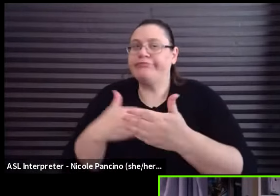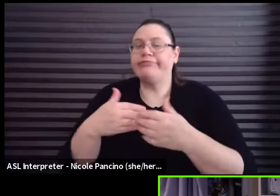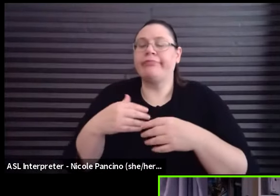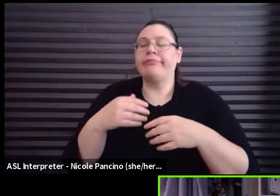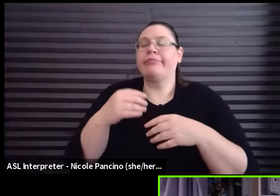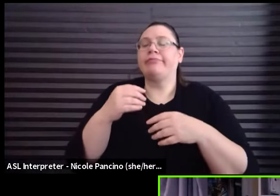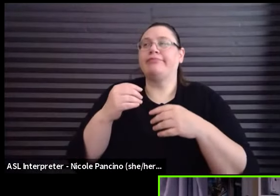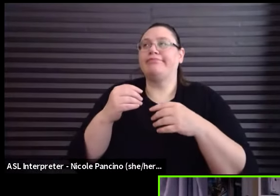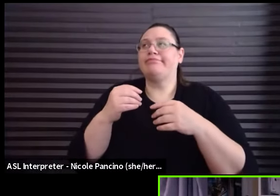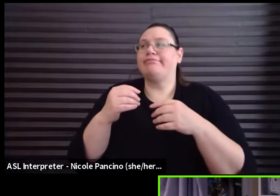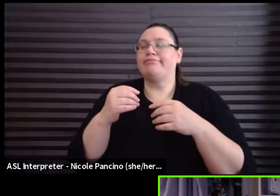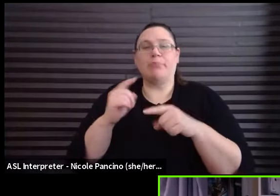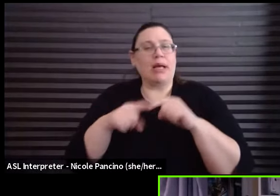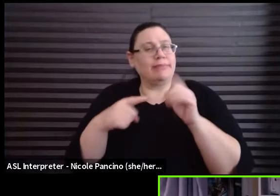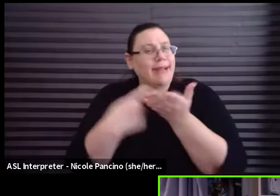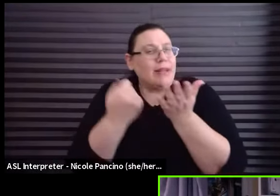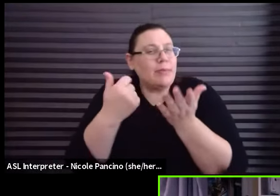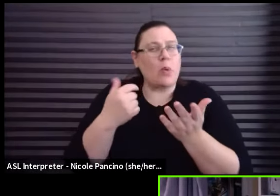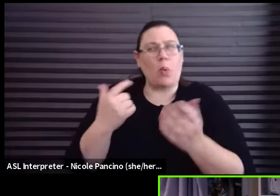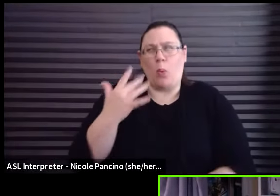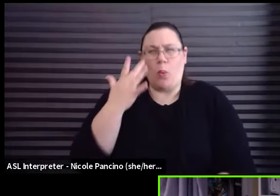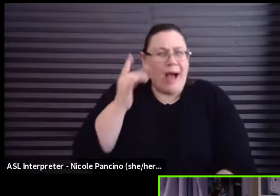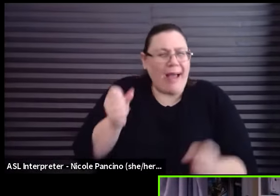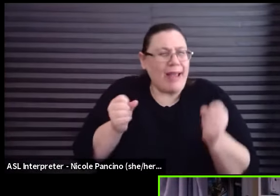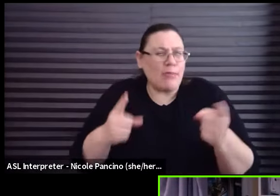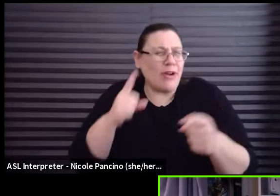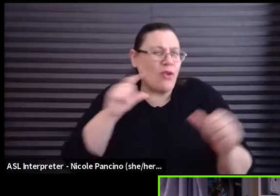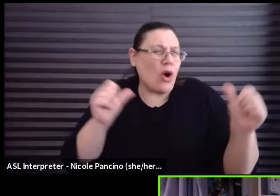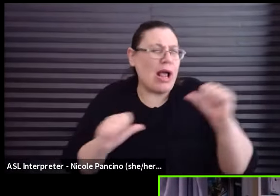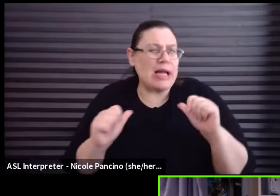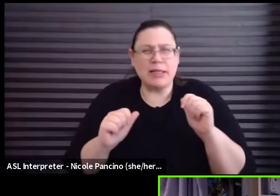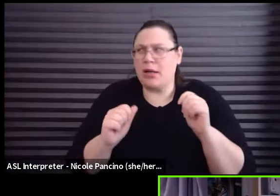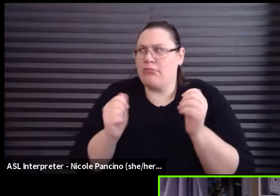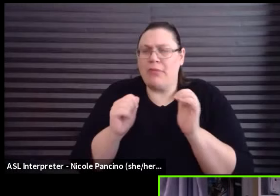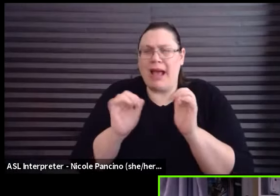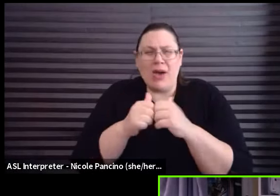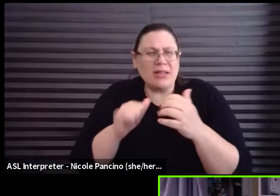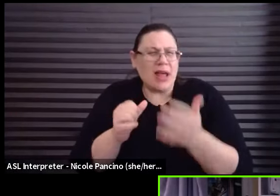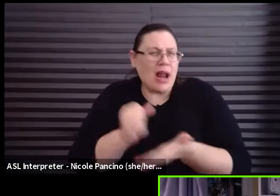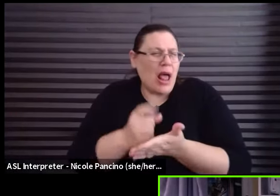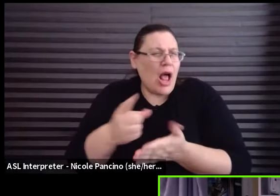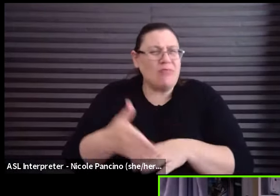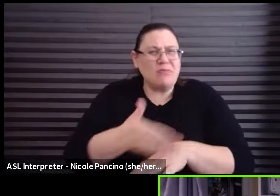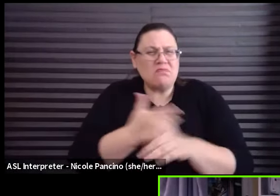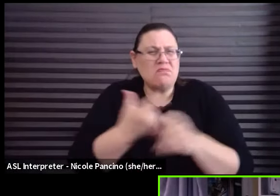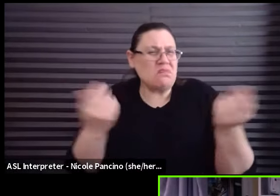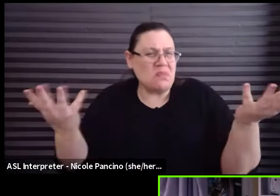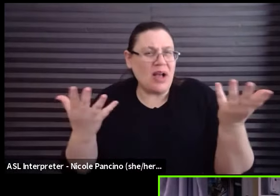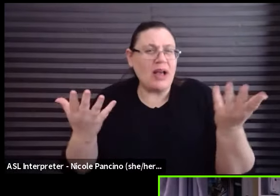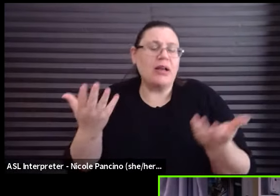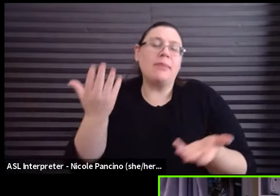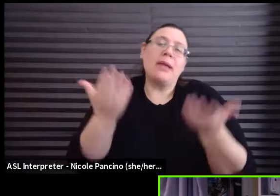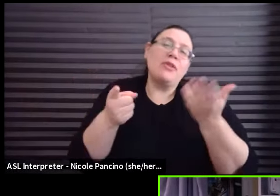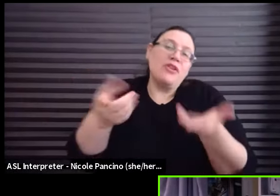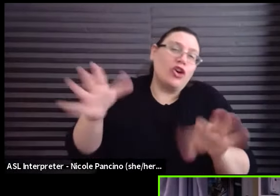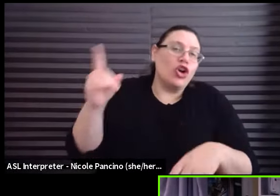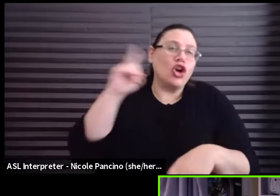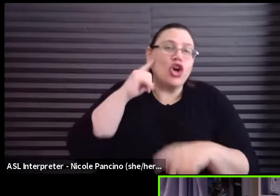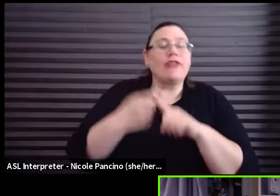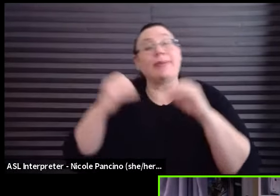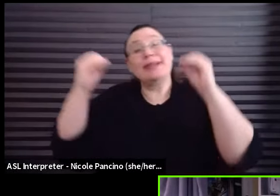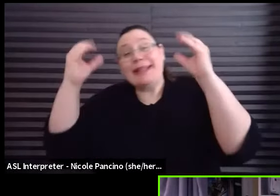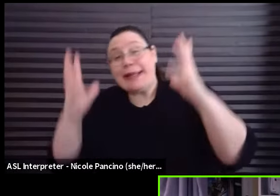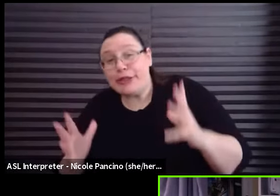about why improv for acting? What does it do for you? Well, I think many of you have probably heard from your teachers, from your managers, from your agents,